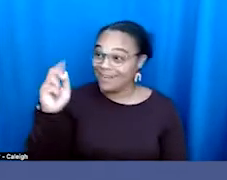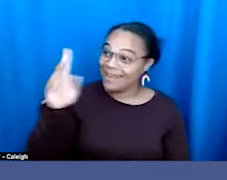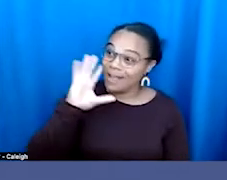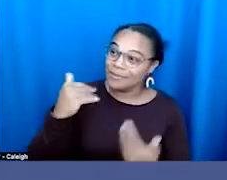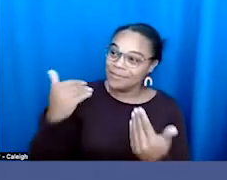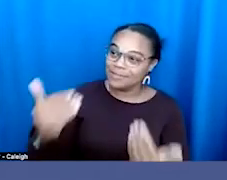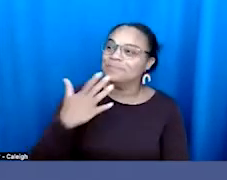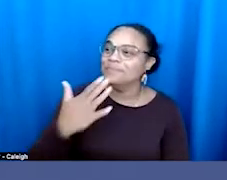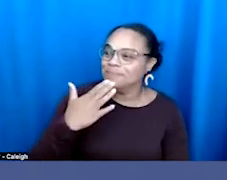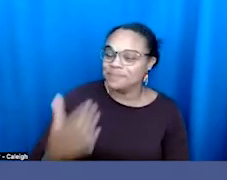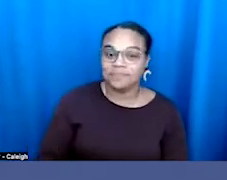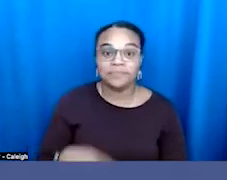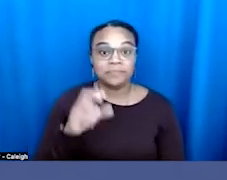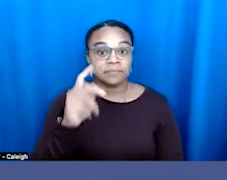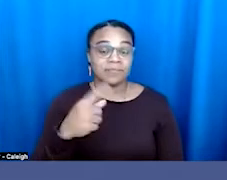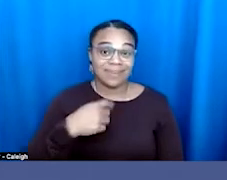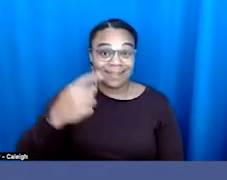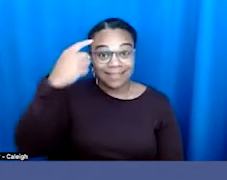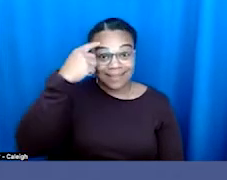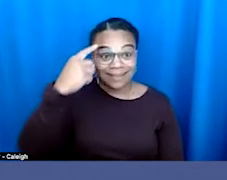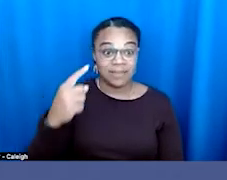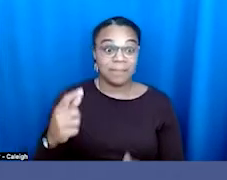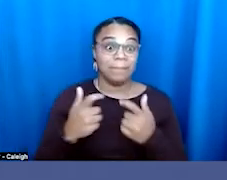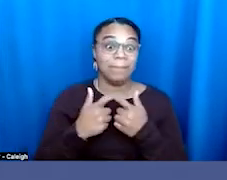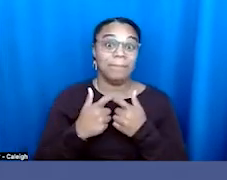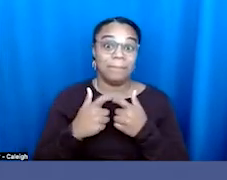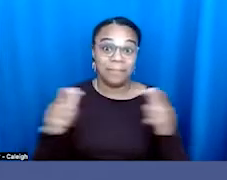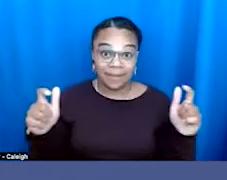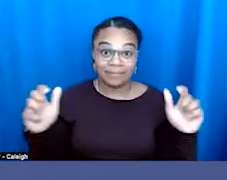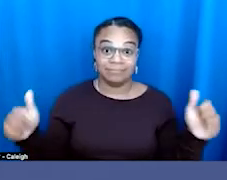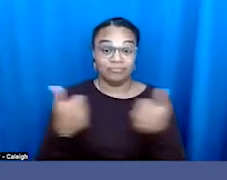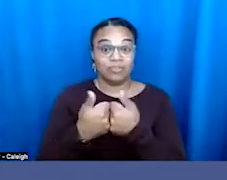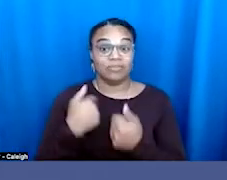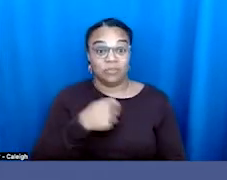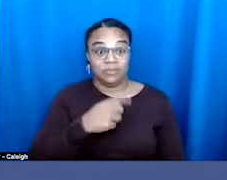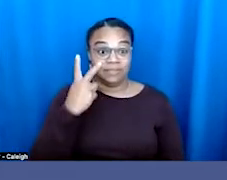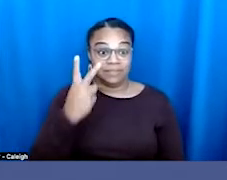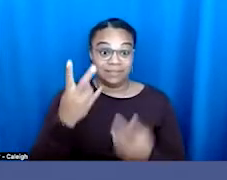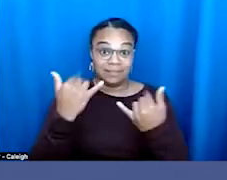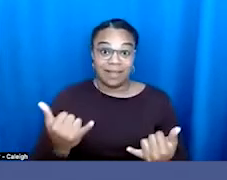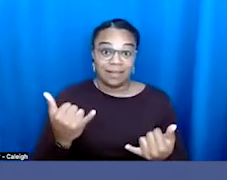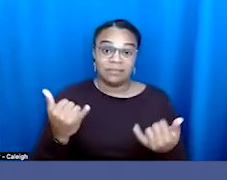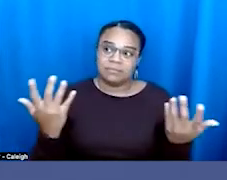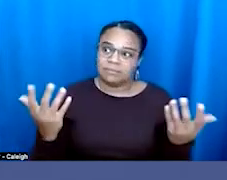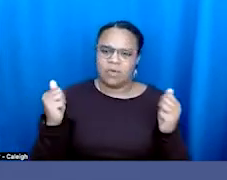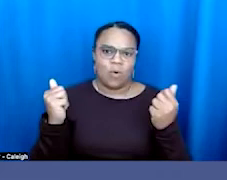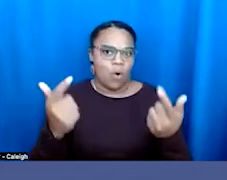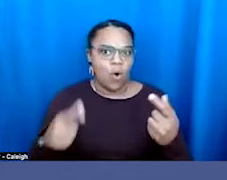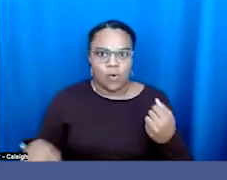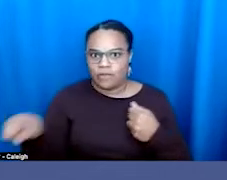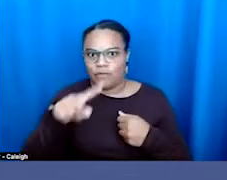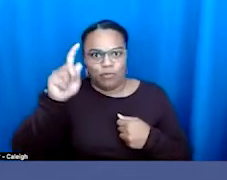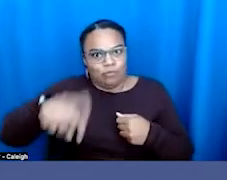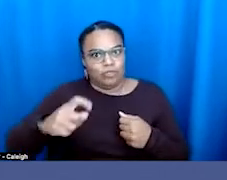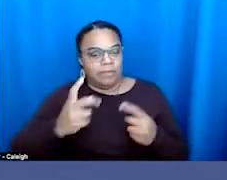Well, you know, I think that the biggest thing that we're looking at is the biggest thing everyone should be looking at. And it's the title of why we're